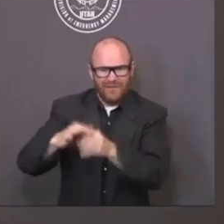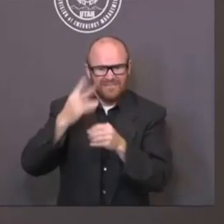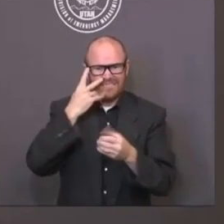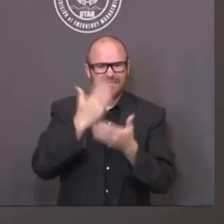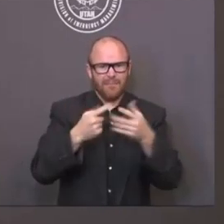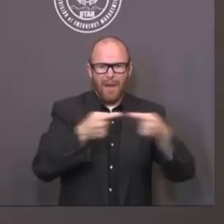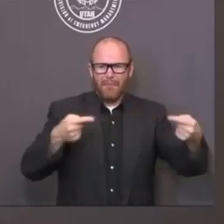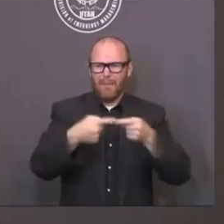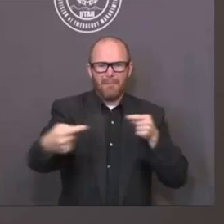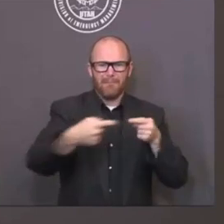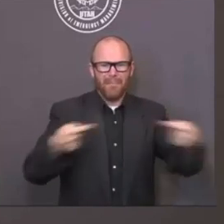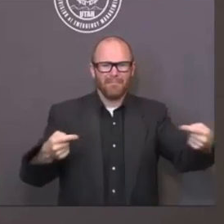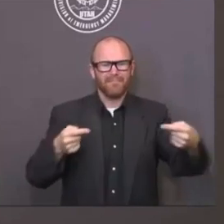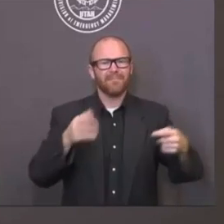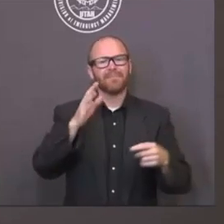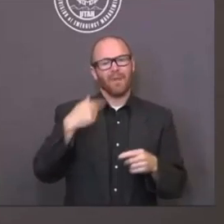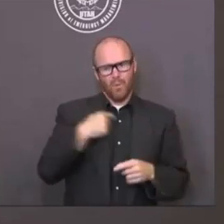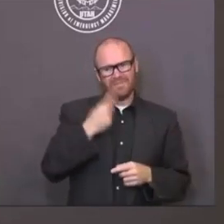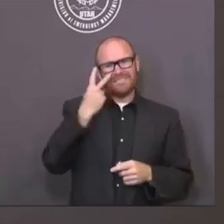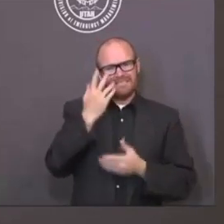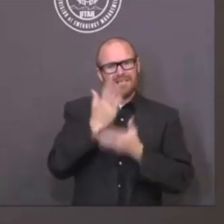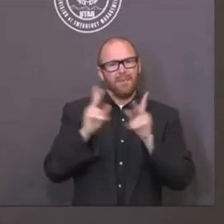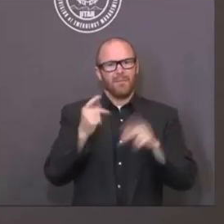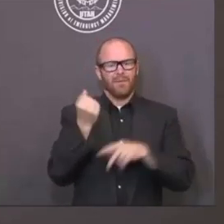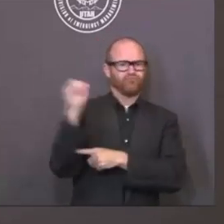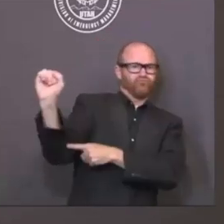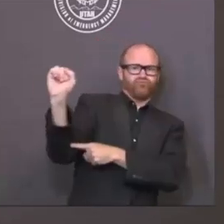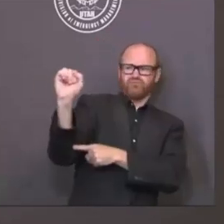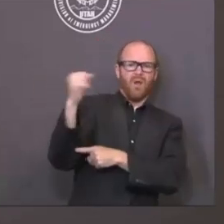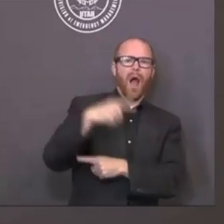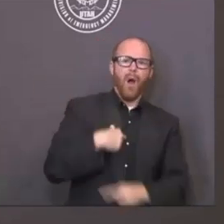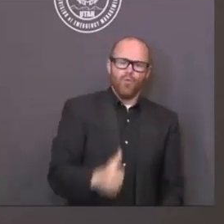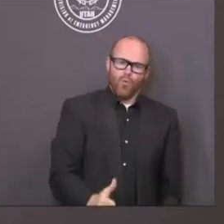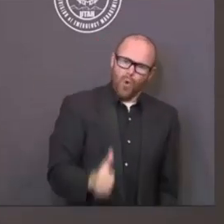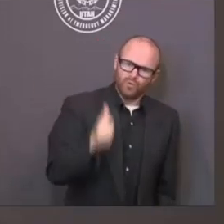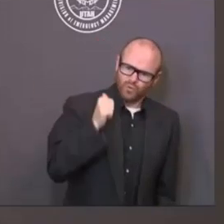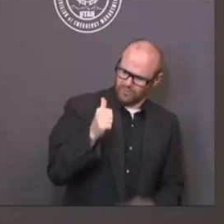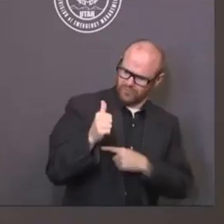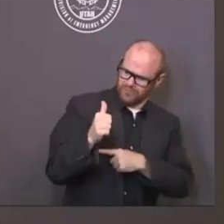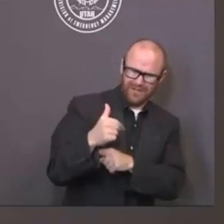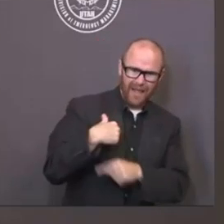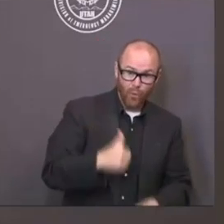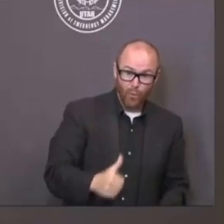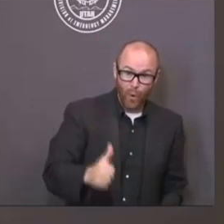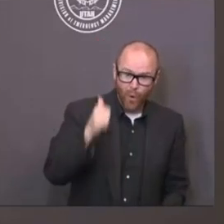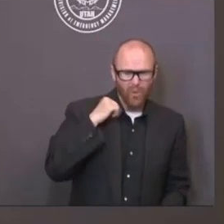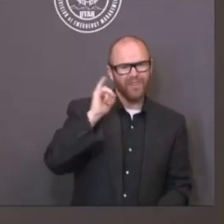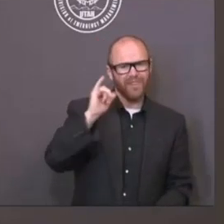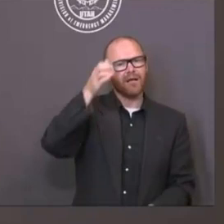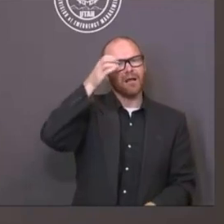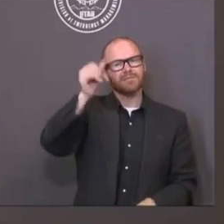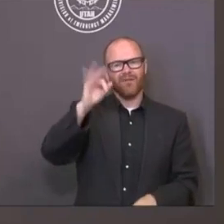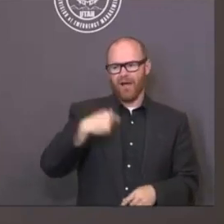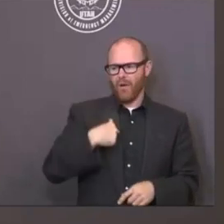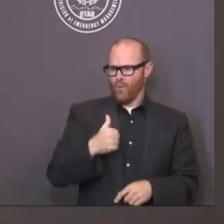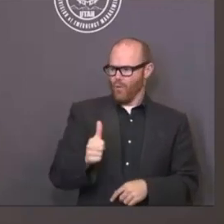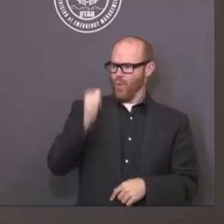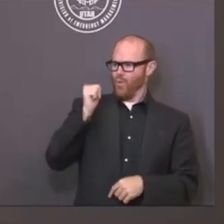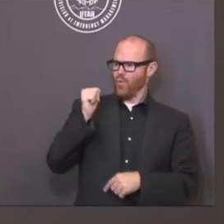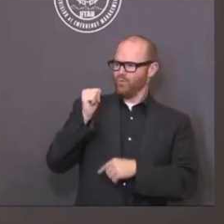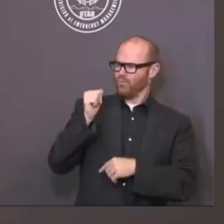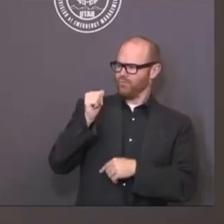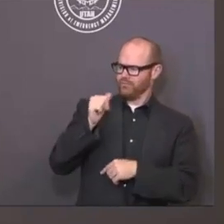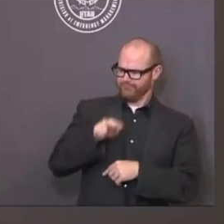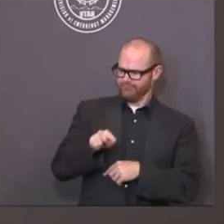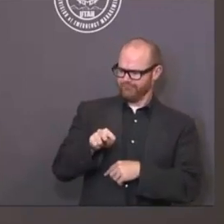I hope that doesn't happen. So we're saying, okay, you know what? We're to this crossroads. Here's the opportunity for us, the people, to